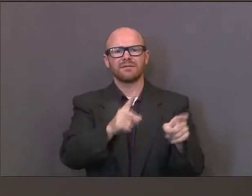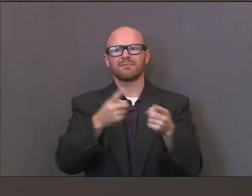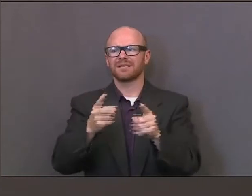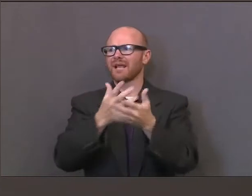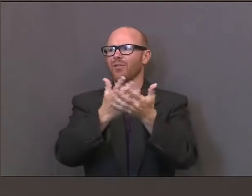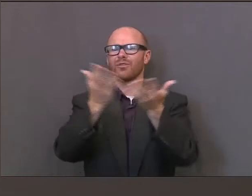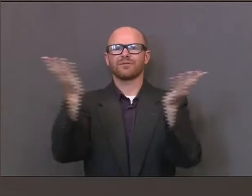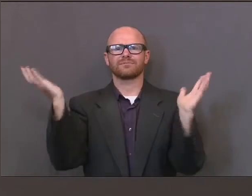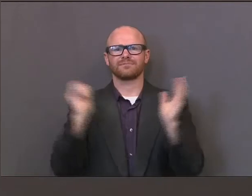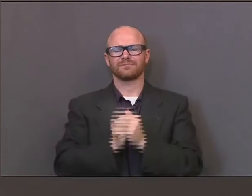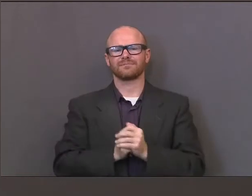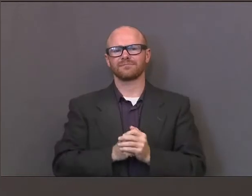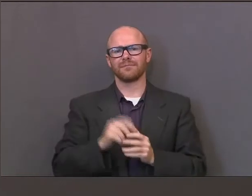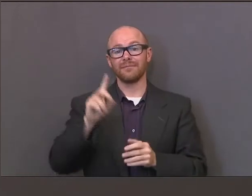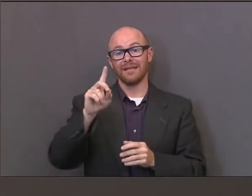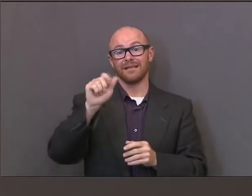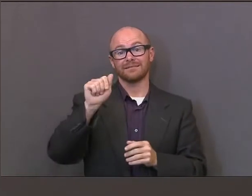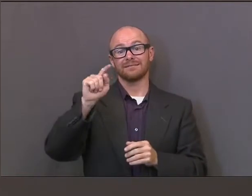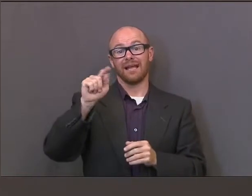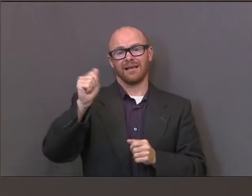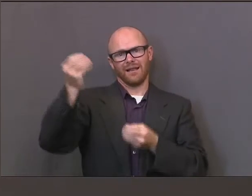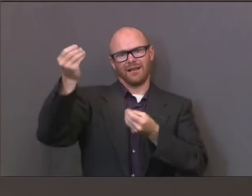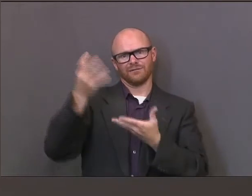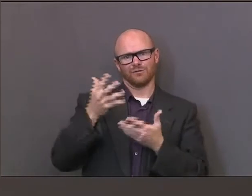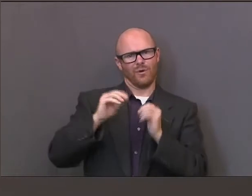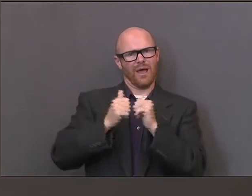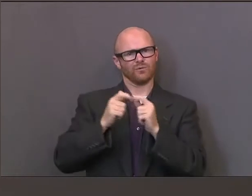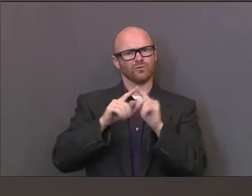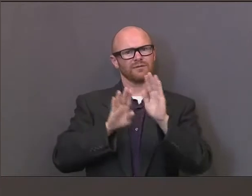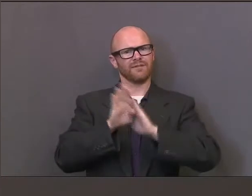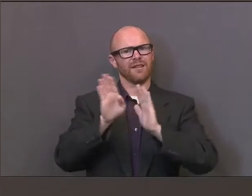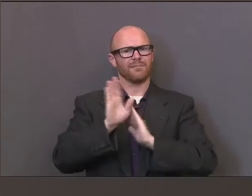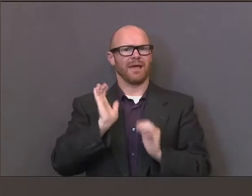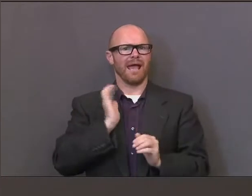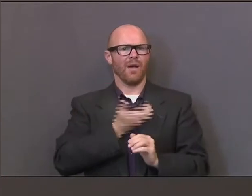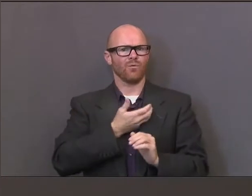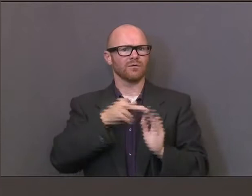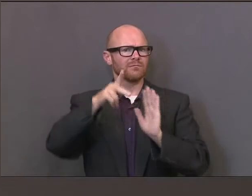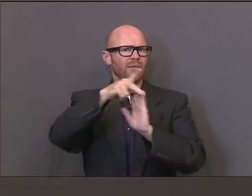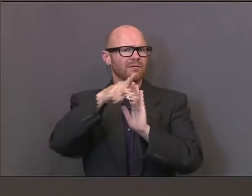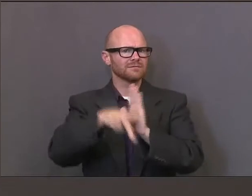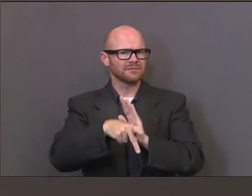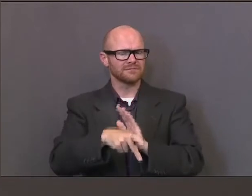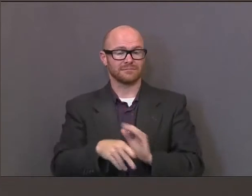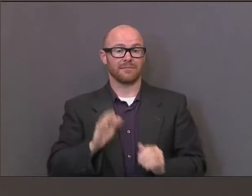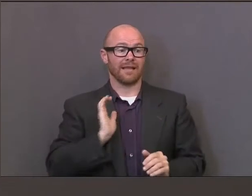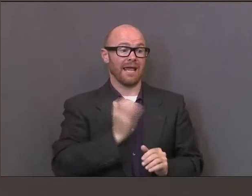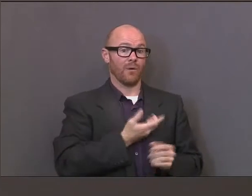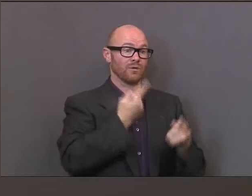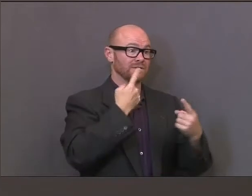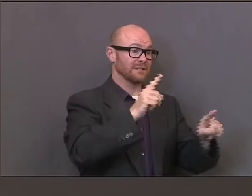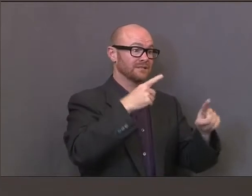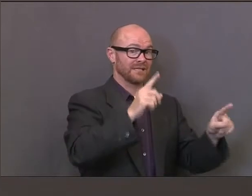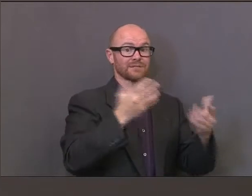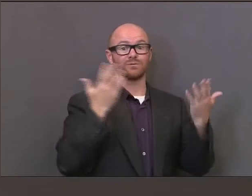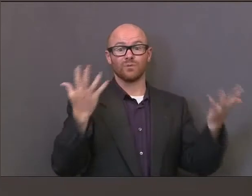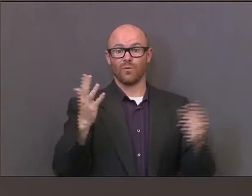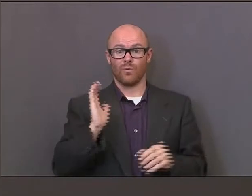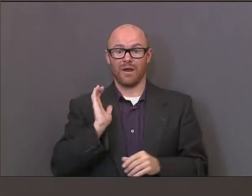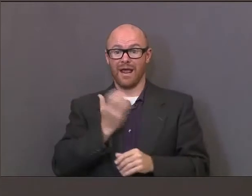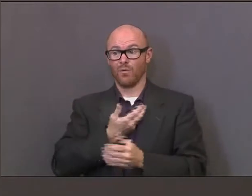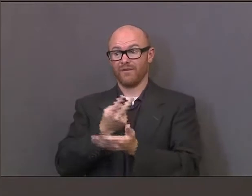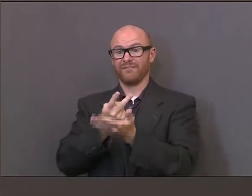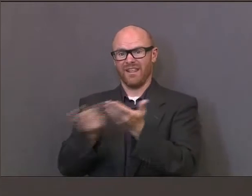informs us as far as how we develop policy and the success or failure of what we're doing with our